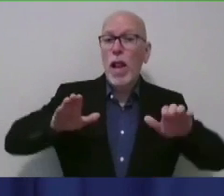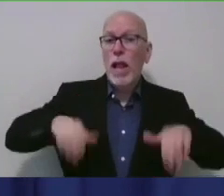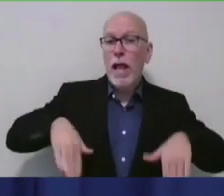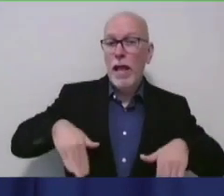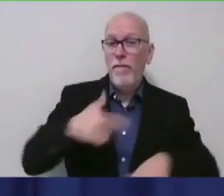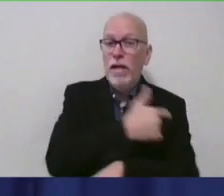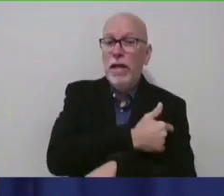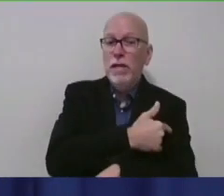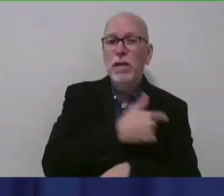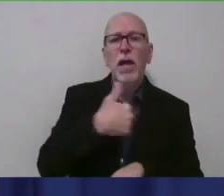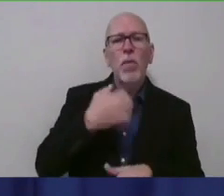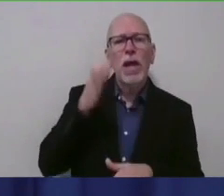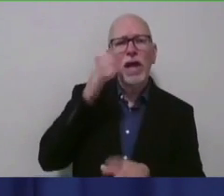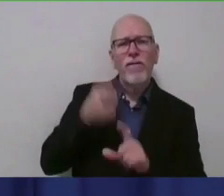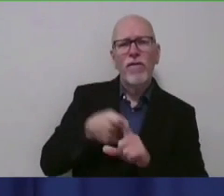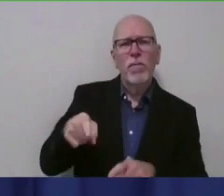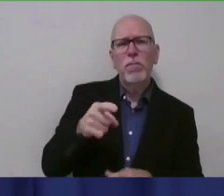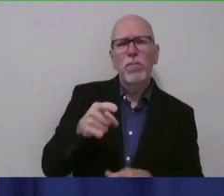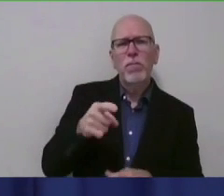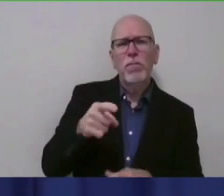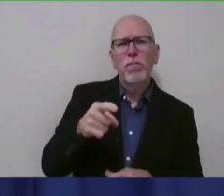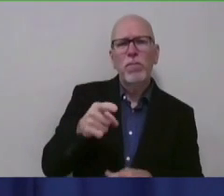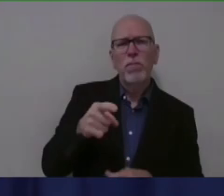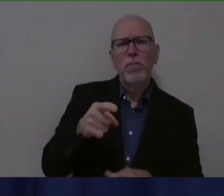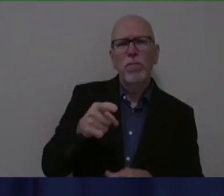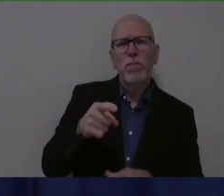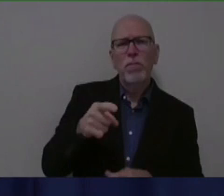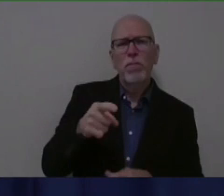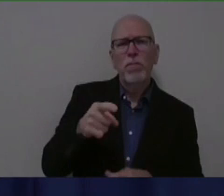hear from them, what are the barriers to getting vaccinated in your home.